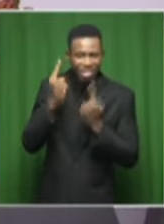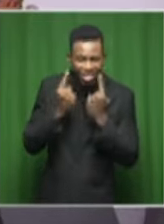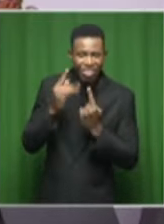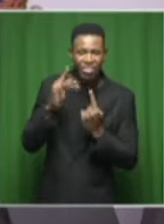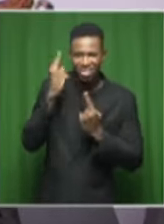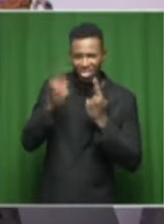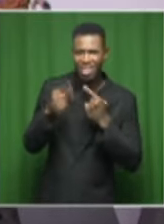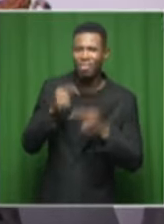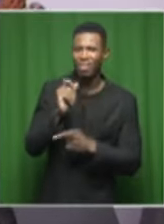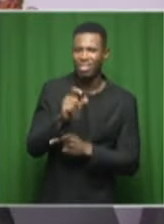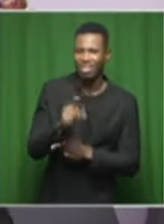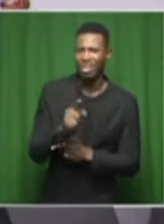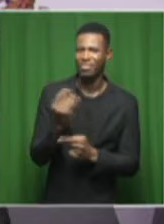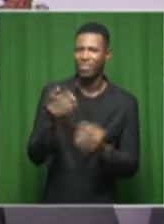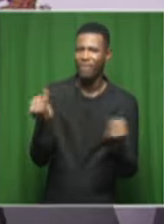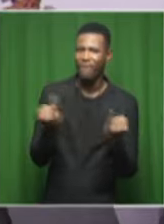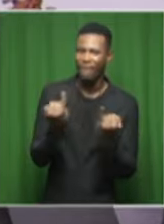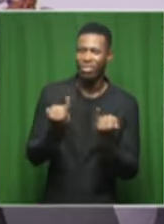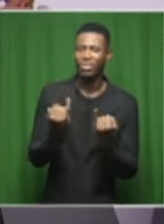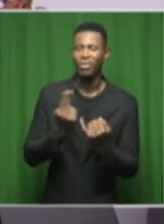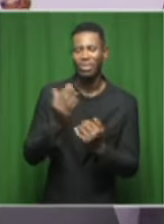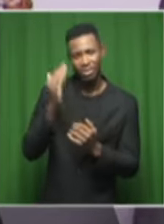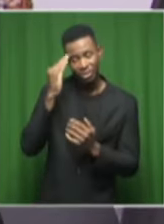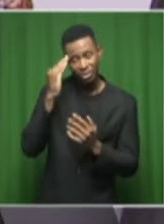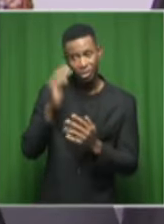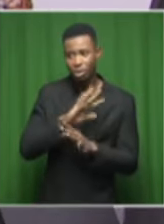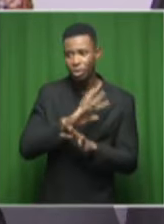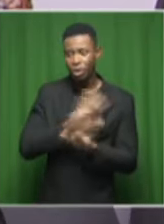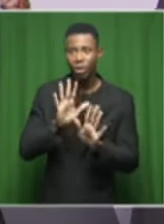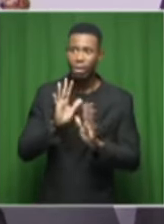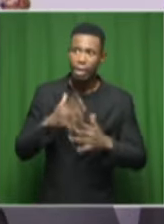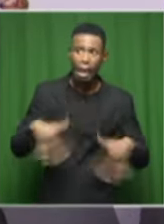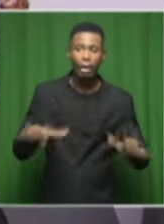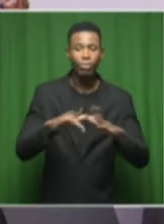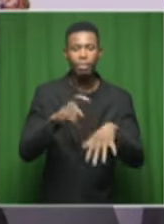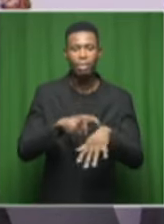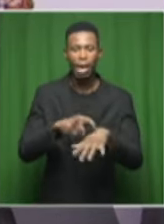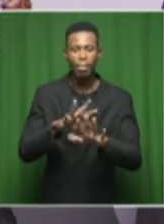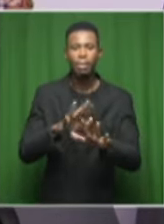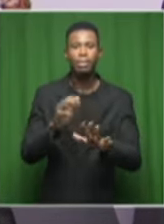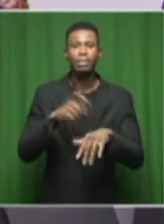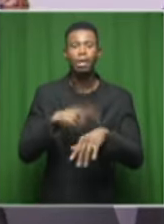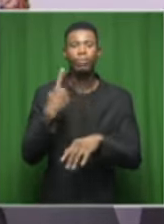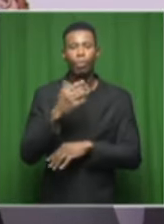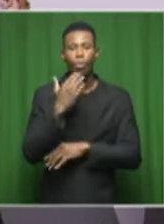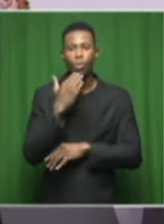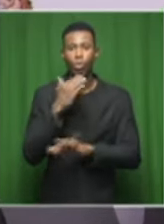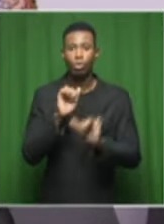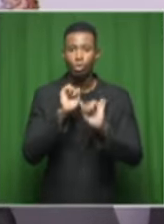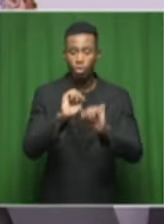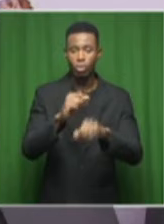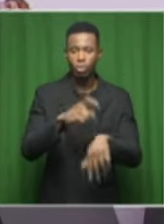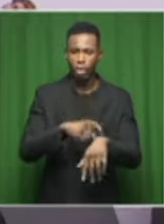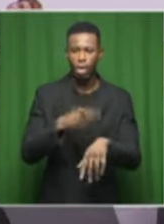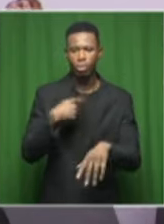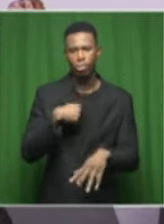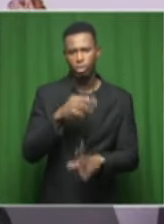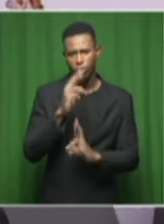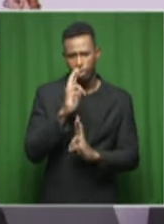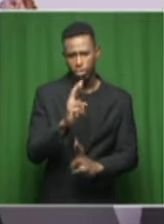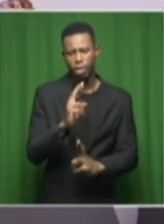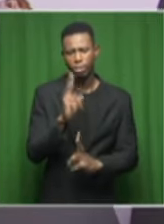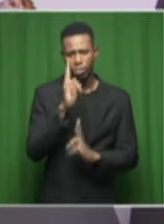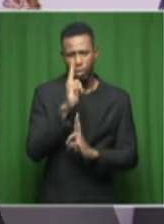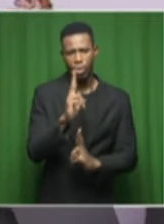that it's not anybody's time, it's your time. Which we respect, which we honor, which we really wanted to